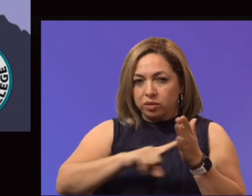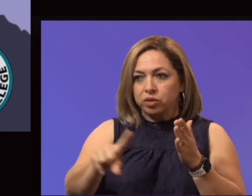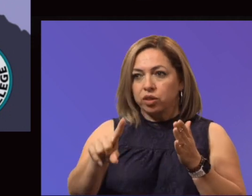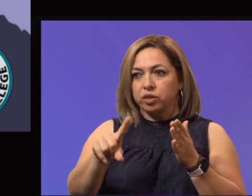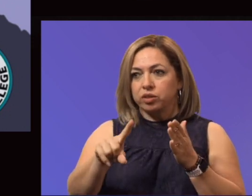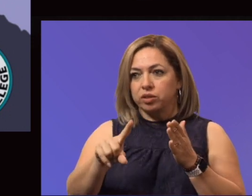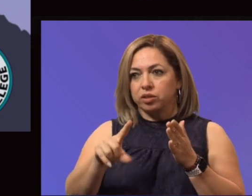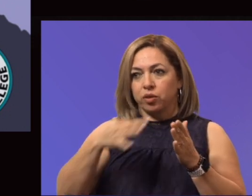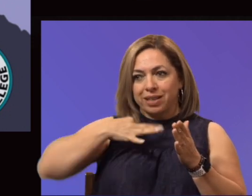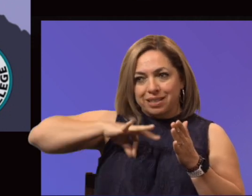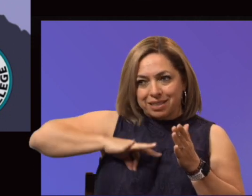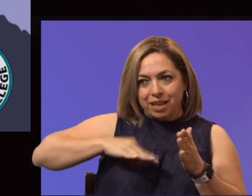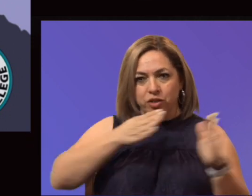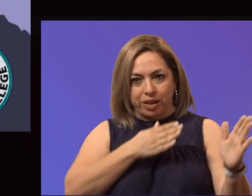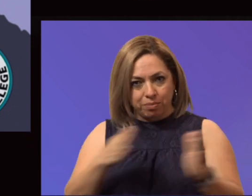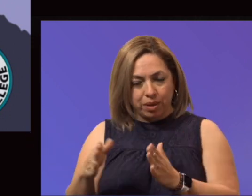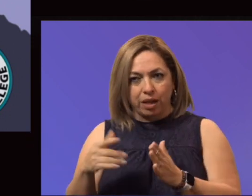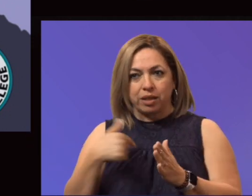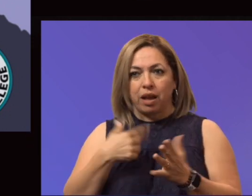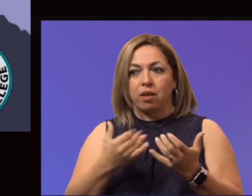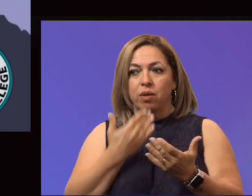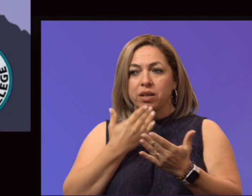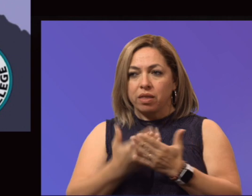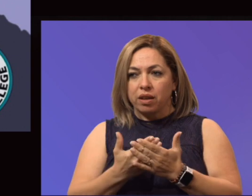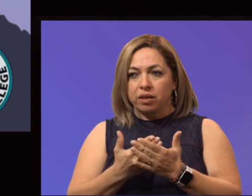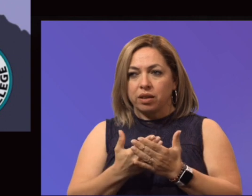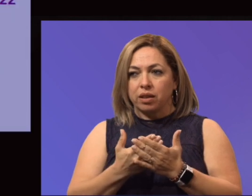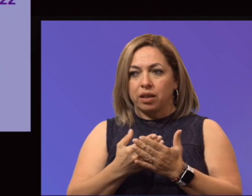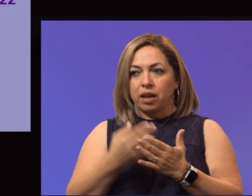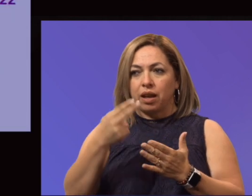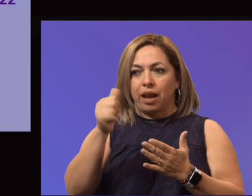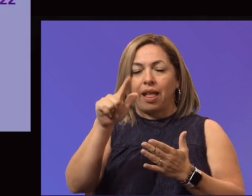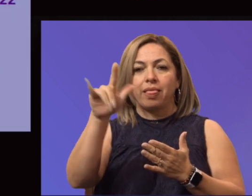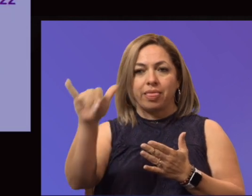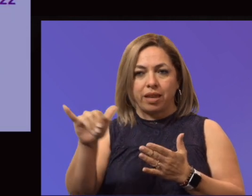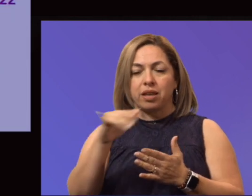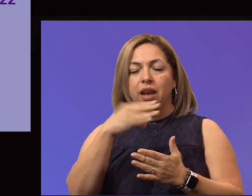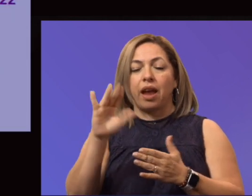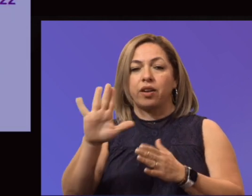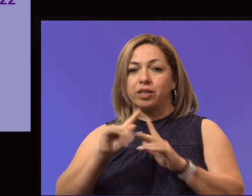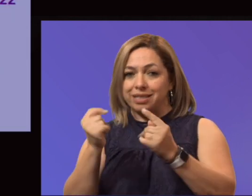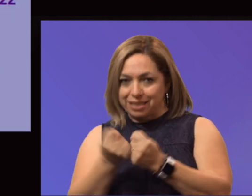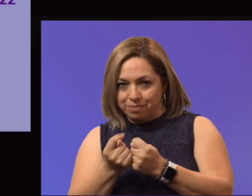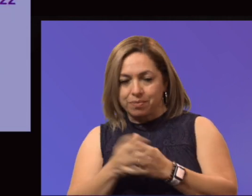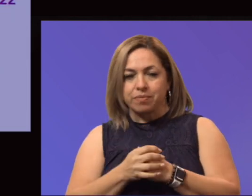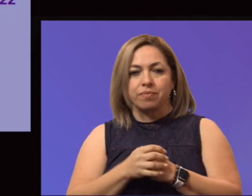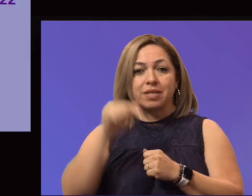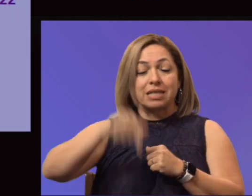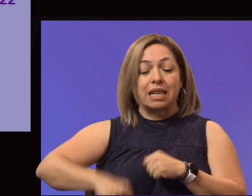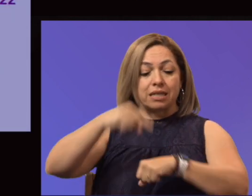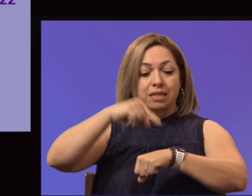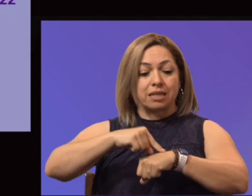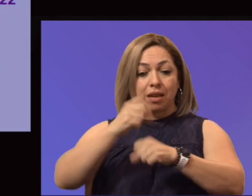thank Dr. Pendley and her entire team in the preparation of where we're headed. So this time next year